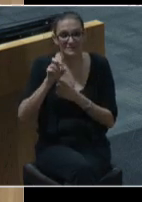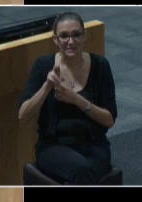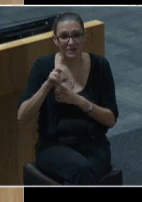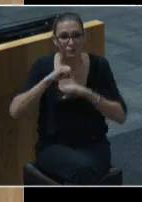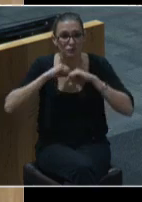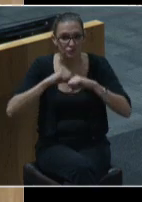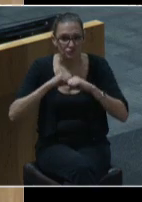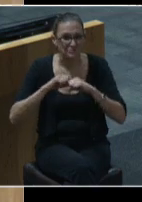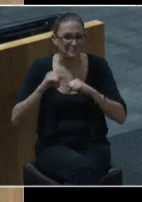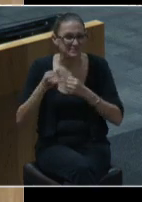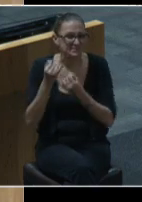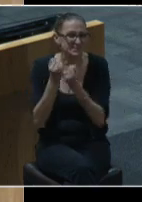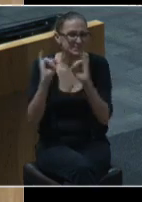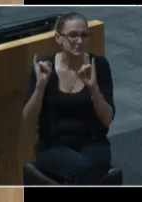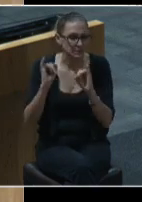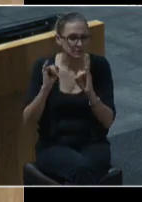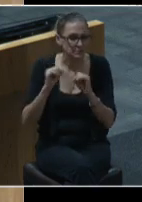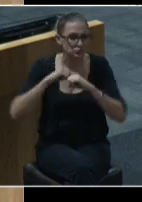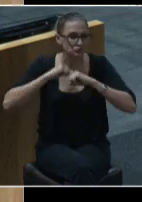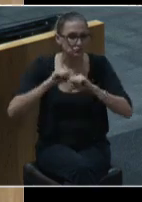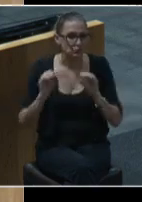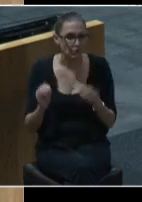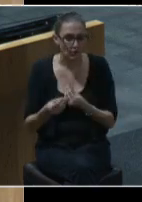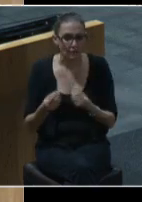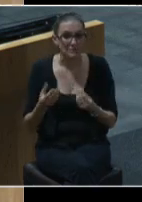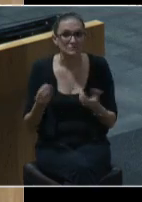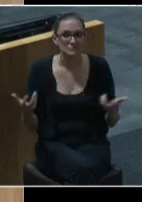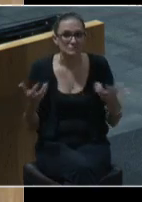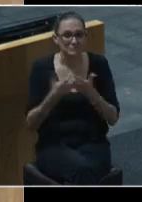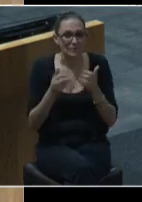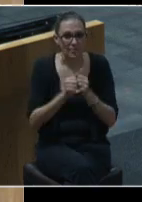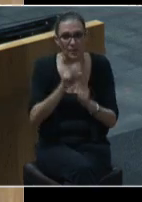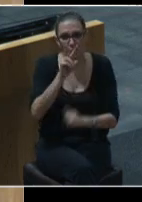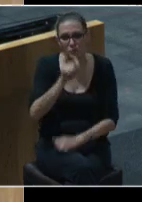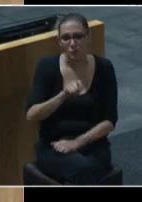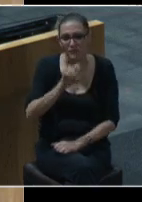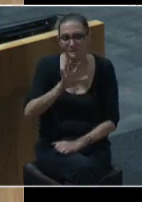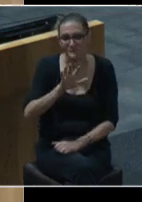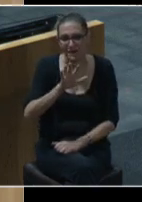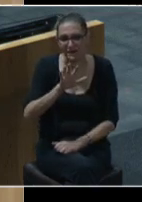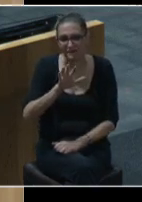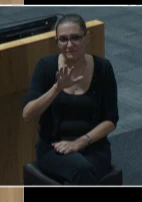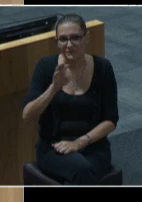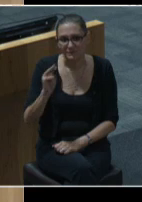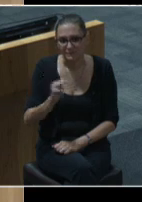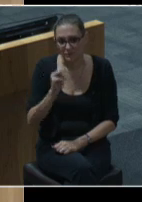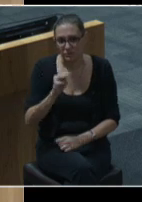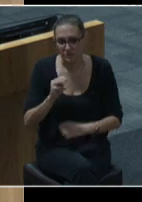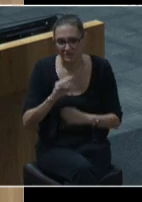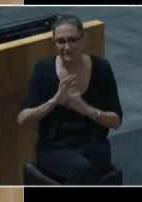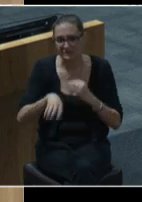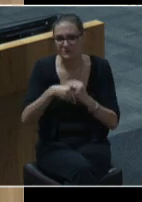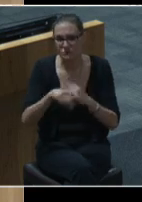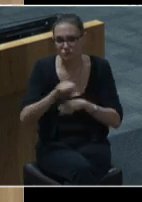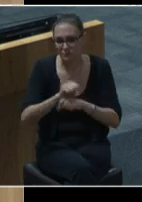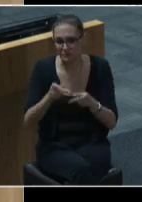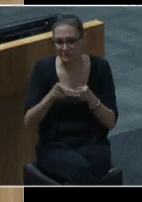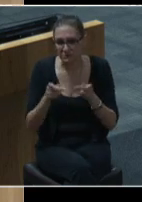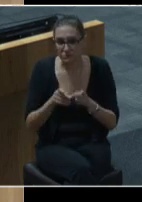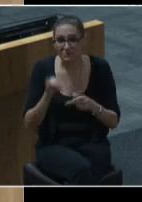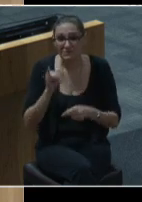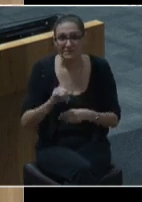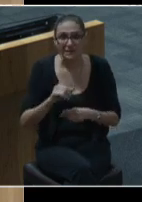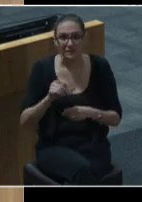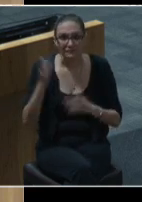information security office with an infusion of 2.5 million and four additional positions. The pandemic has